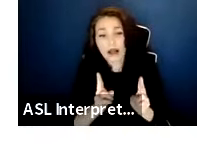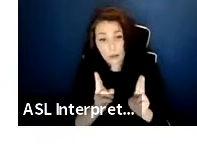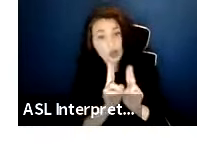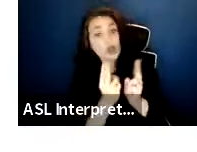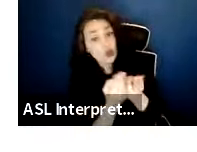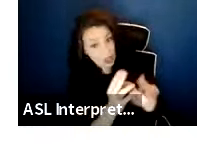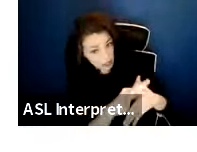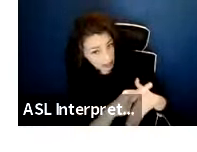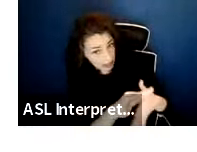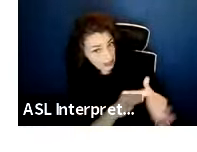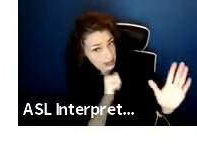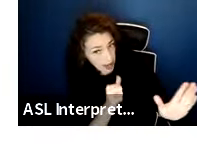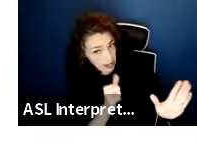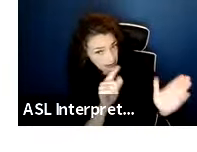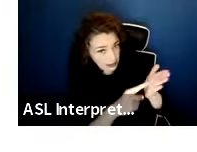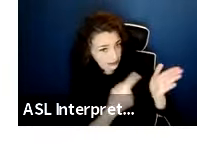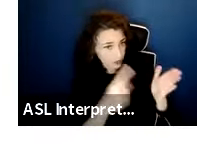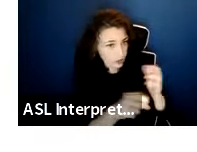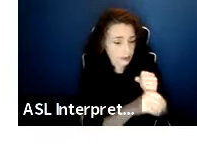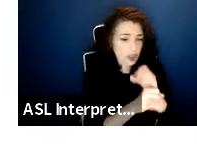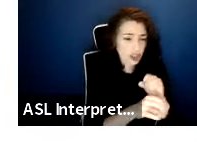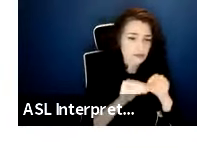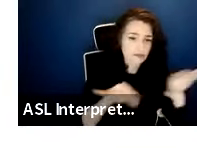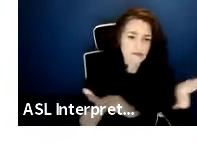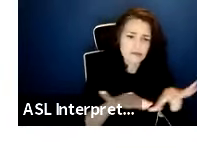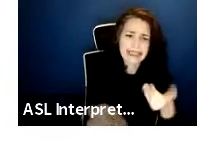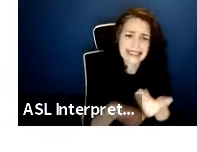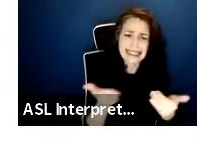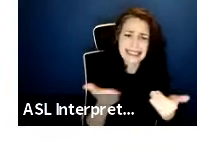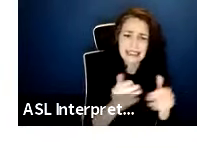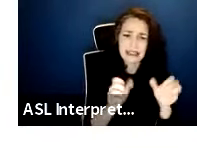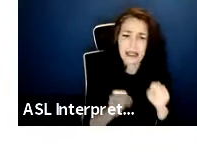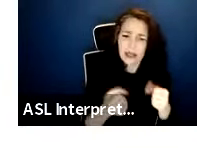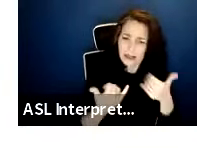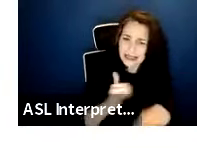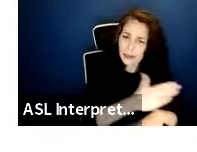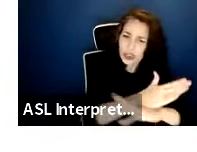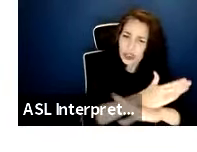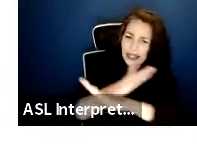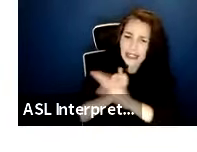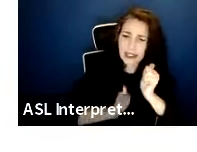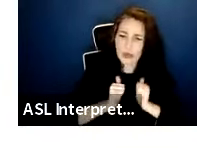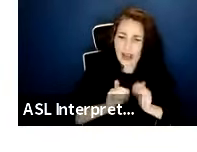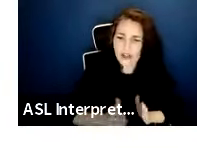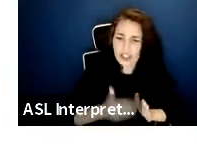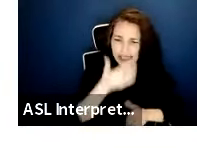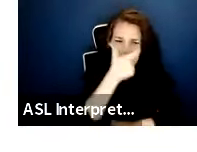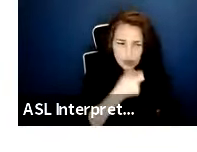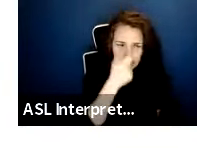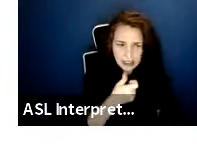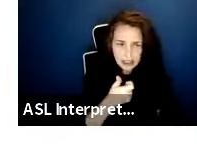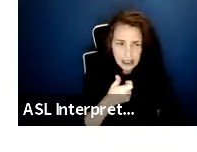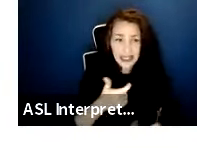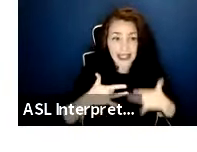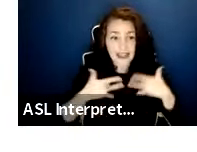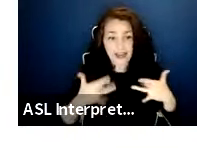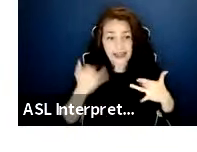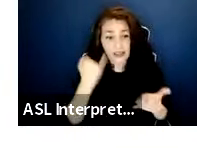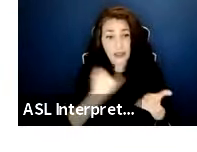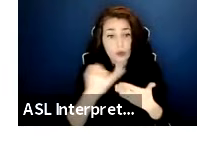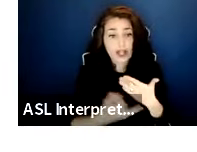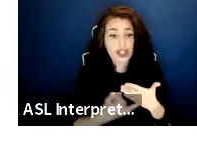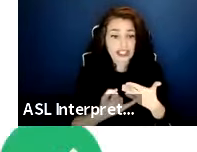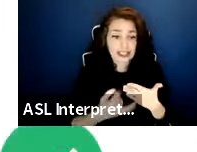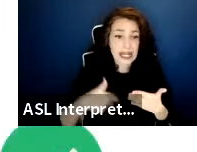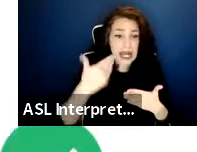while also continuing to protect our members' performers' interests in the event the project is the next big indie hit. Next slide,